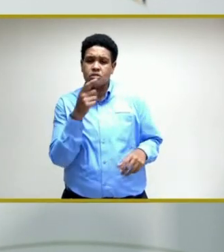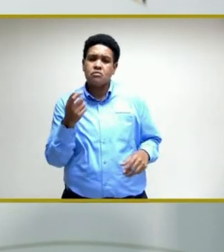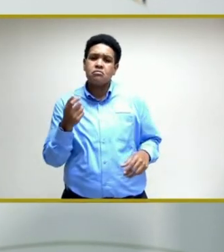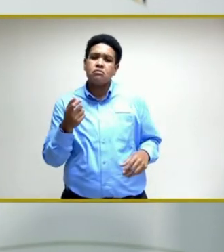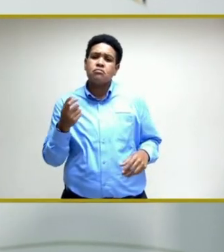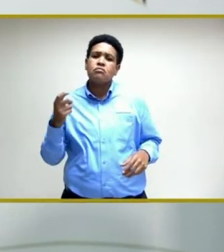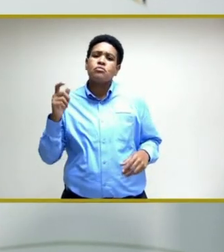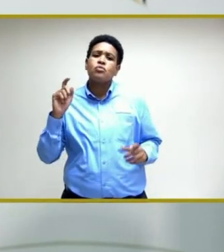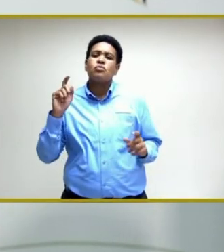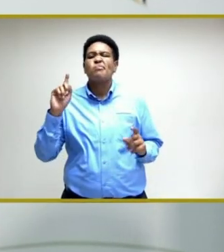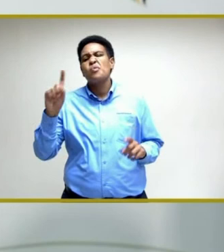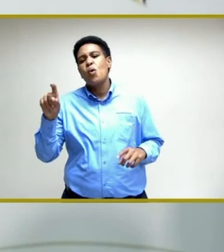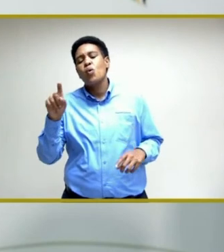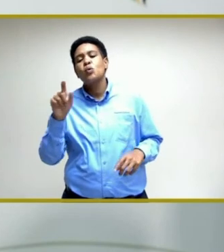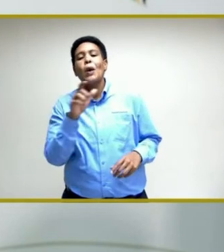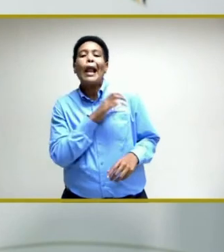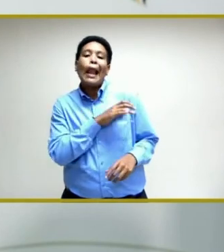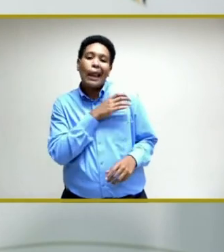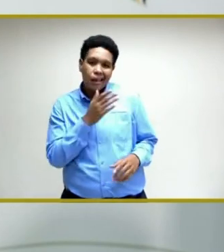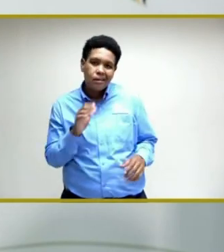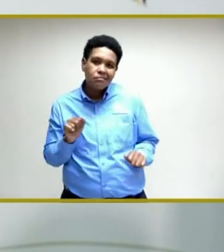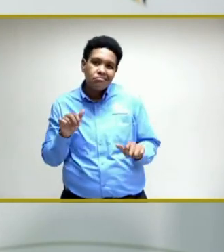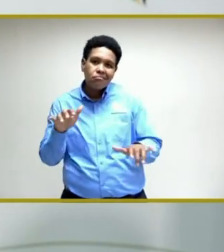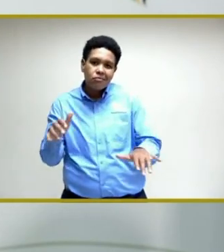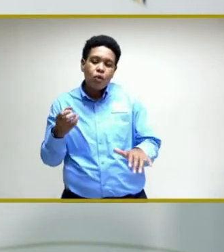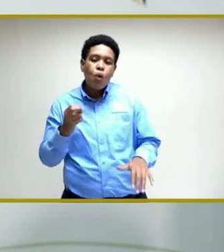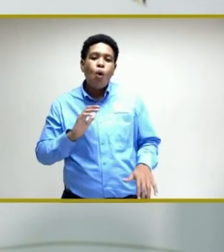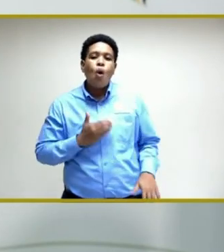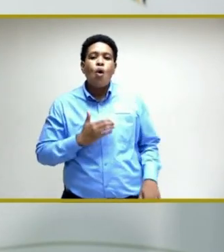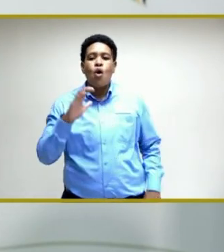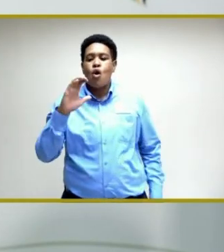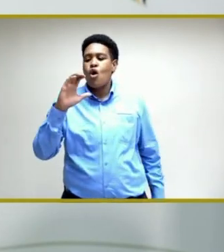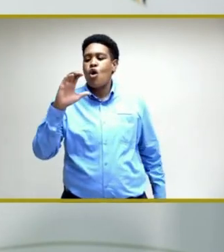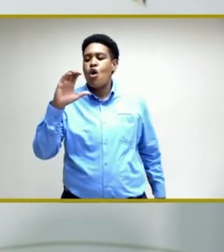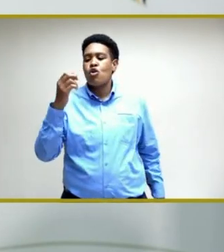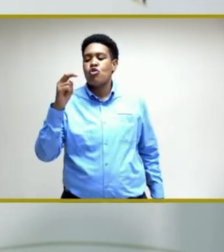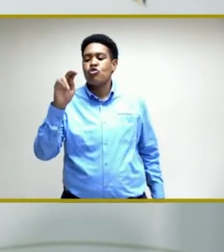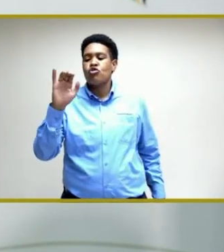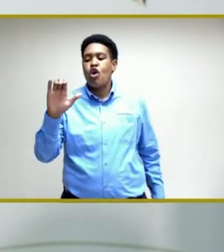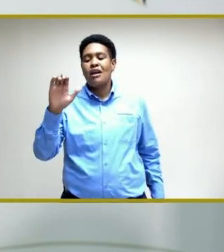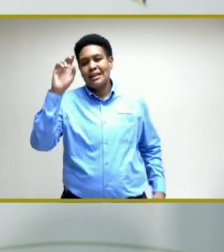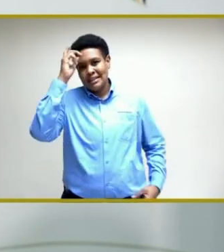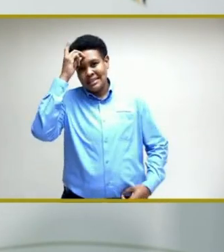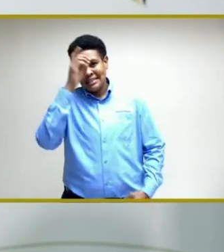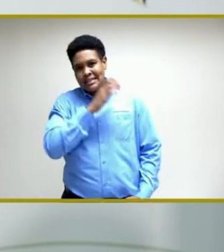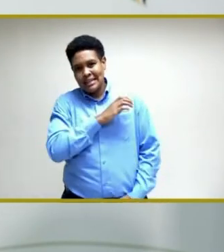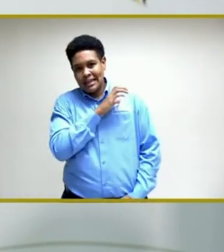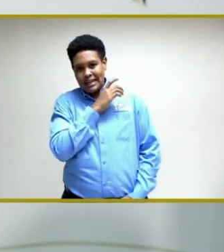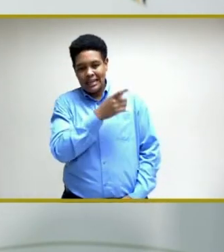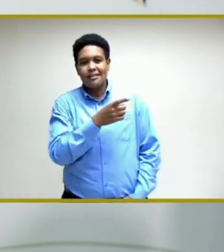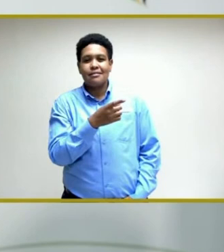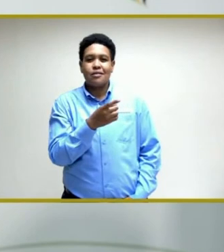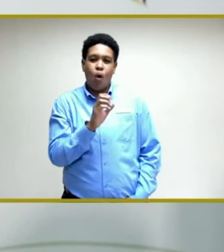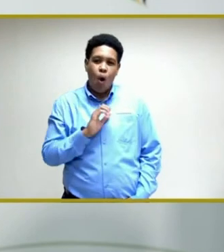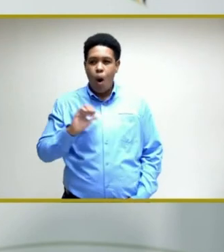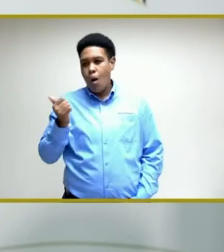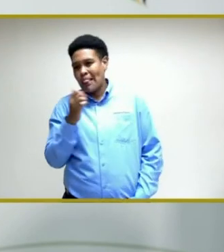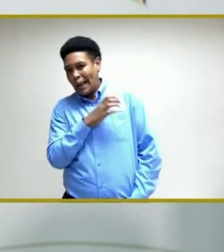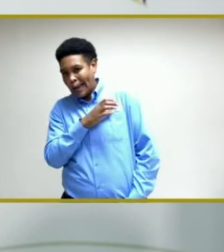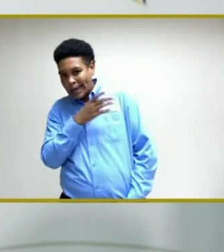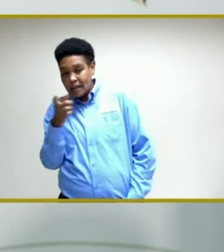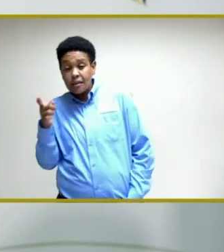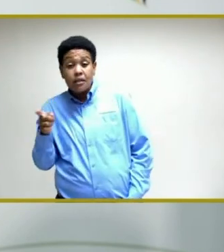curative or treatment clinics and in our chronic disease clinics. These clinics are manned by physicians